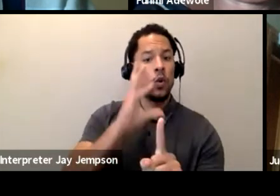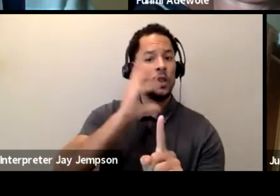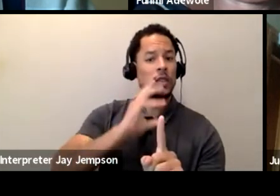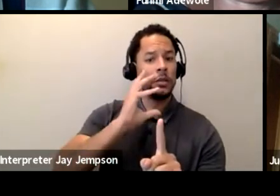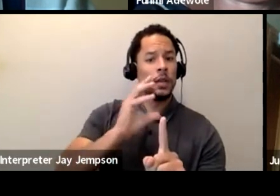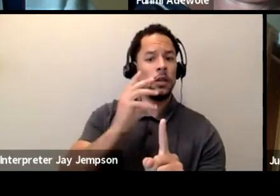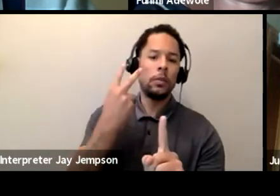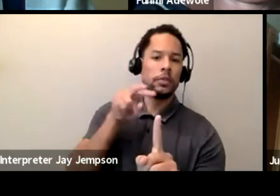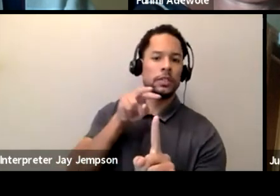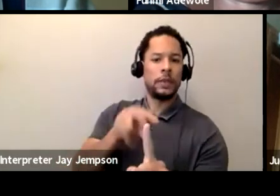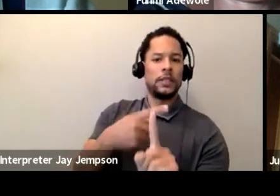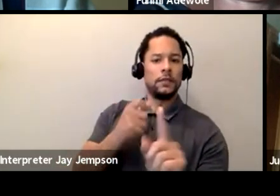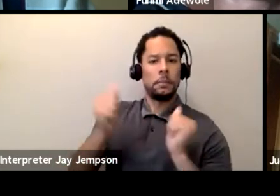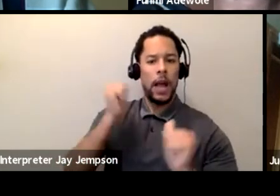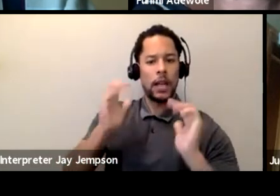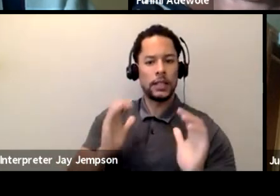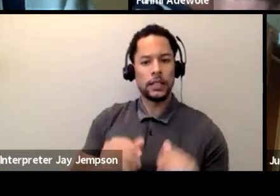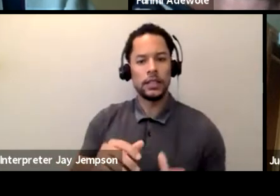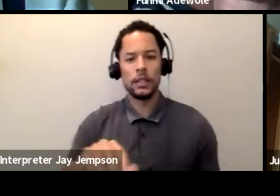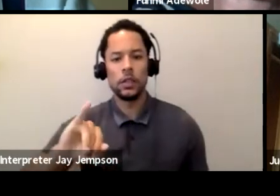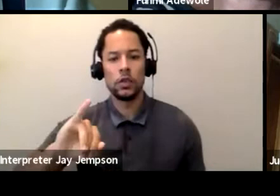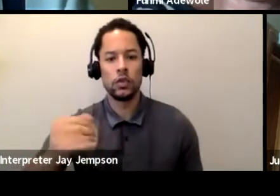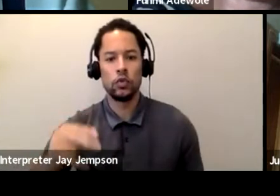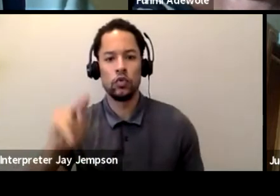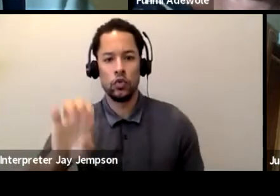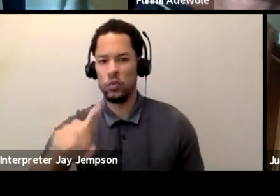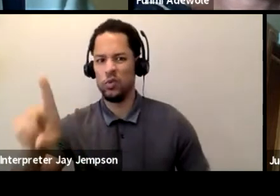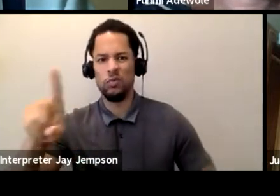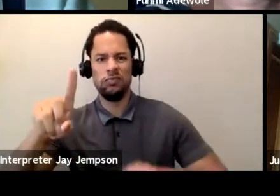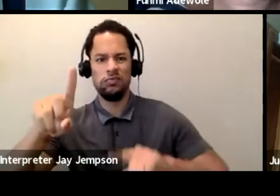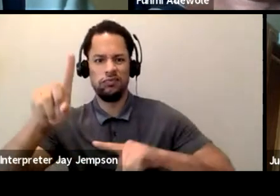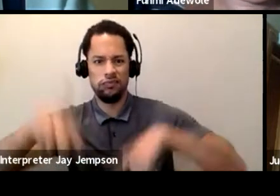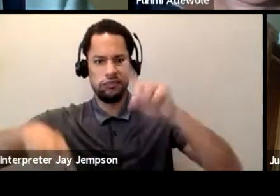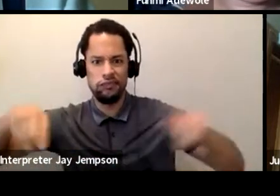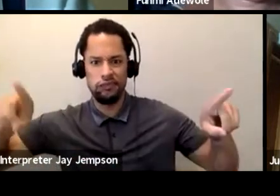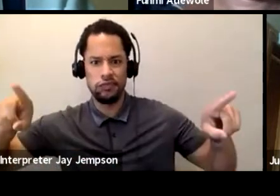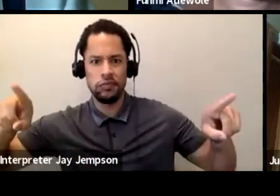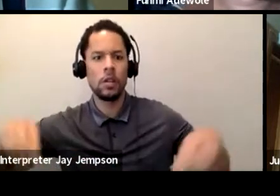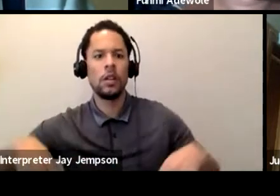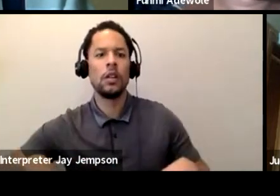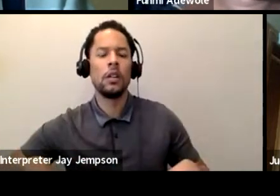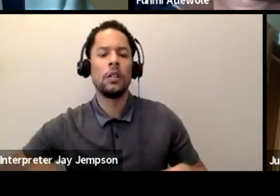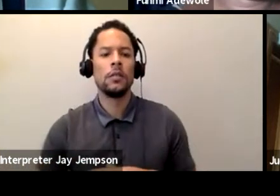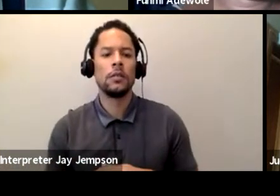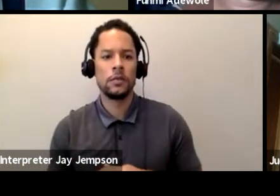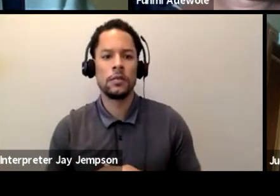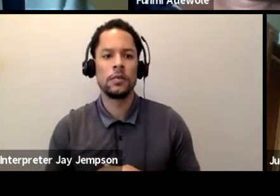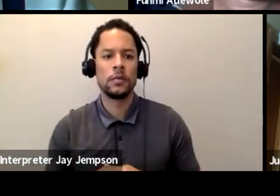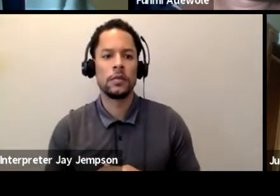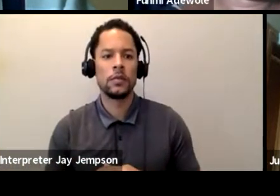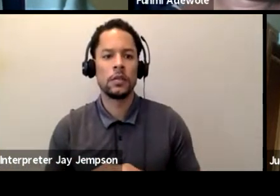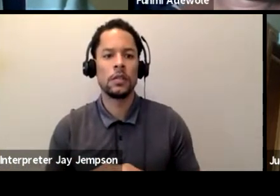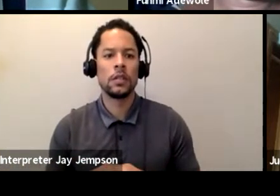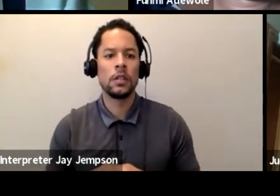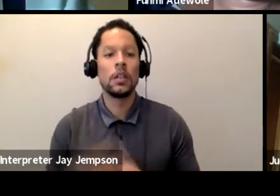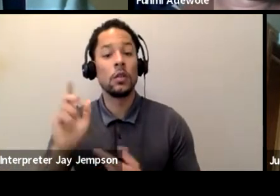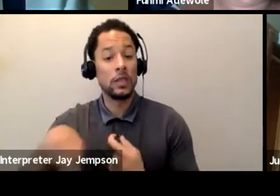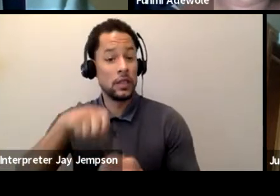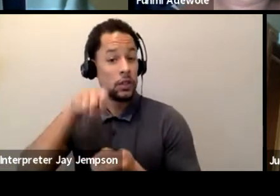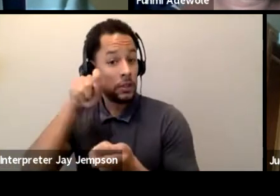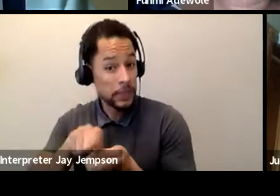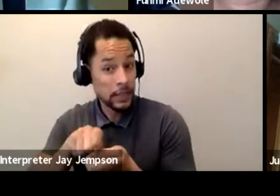Jude, who is all over the various levels. And of course, for Fumi, who is a dramaturg, specifically dance